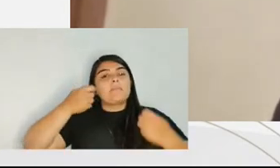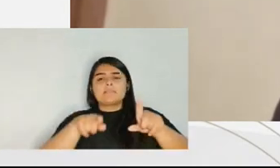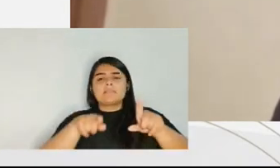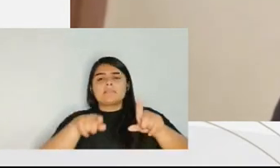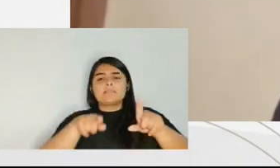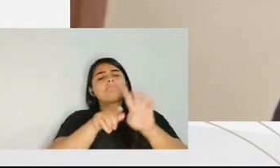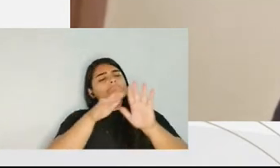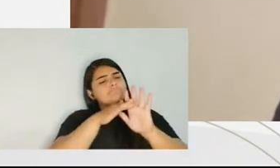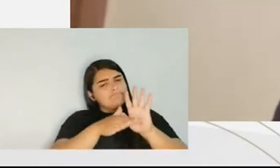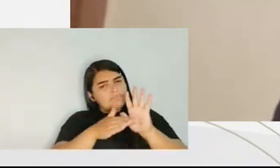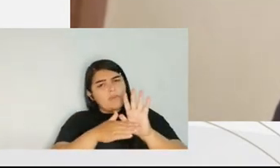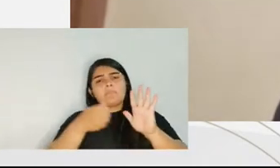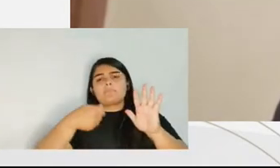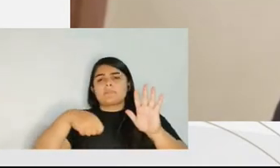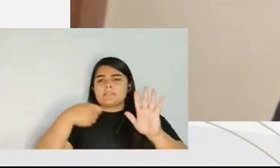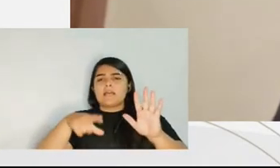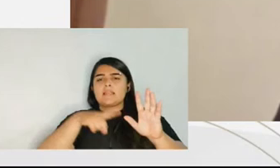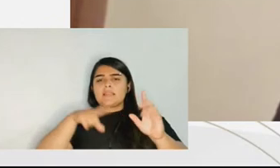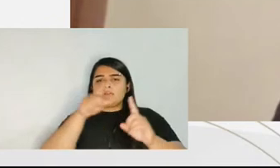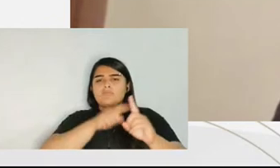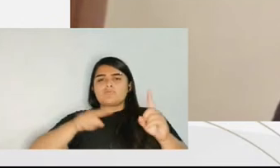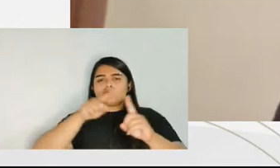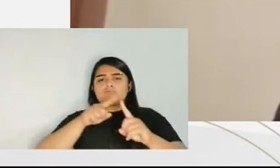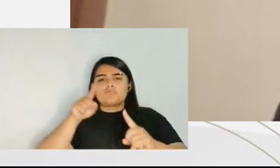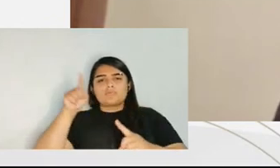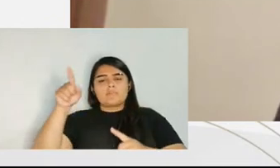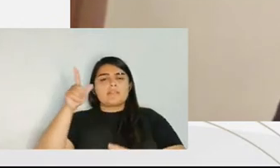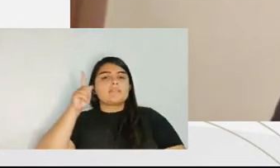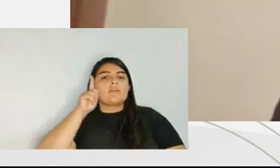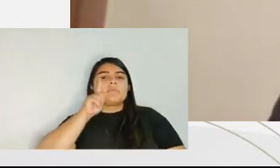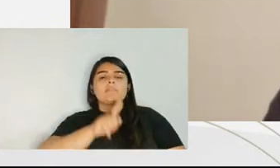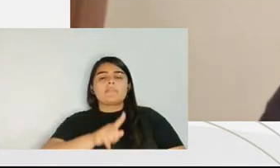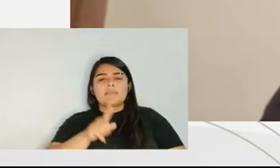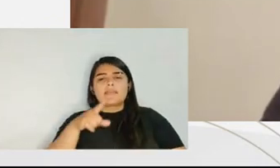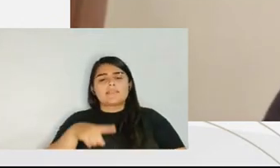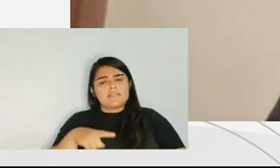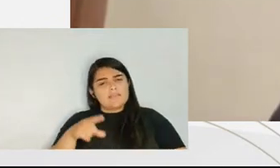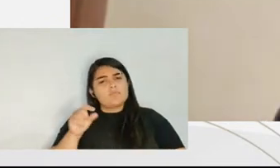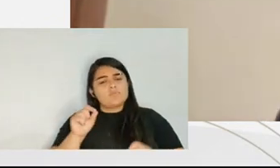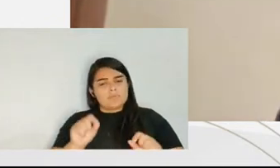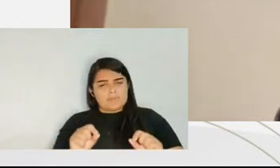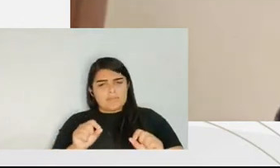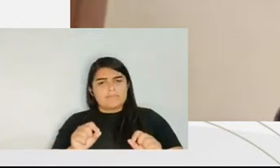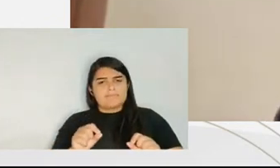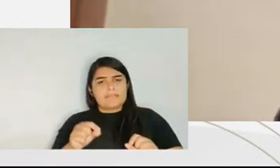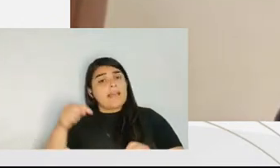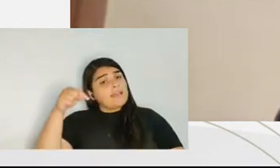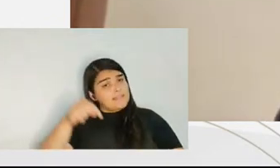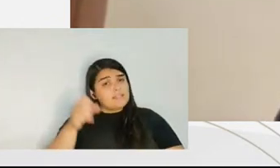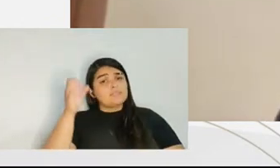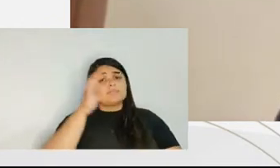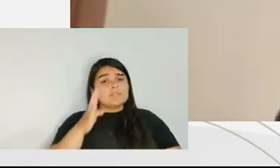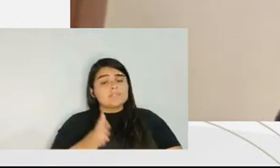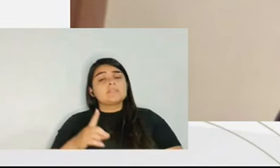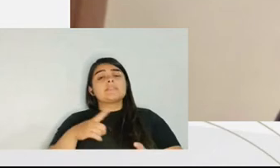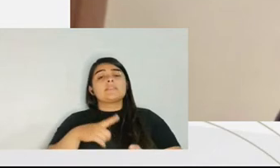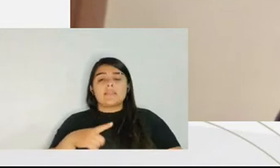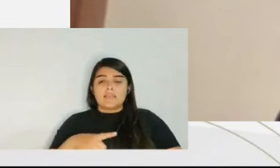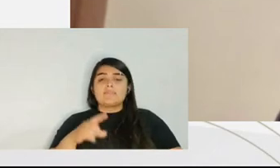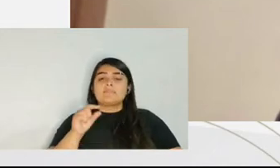is the need to have objective parameters, which the Americans call guidelines.